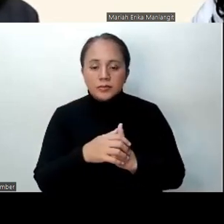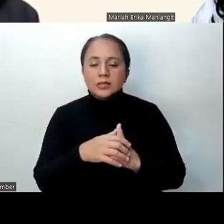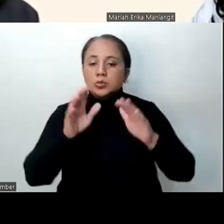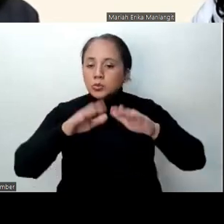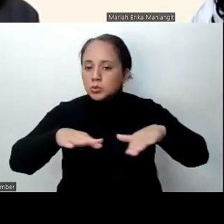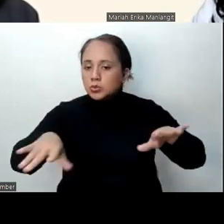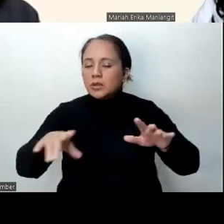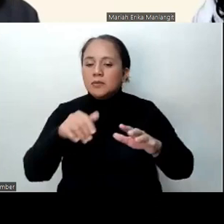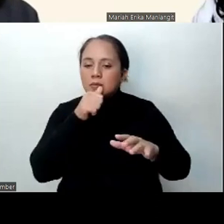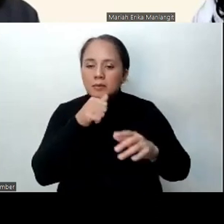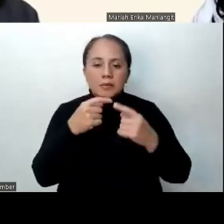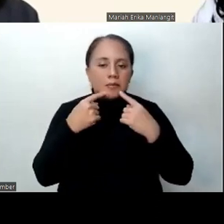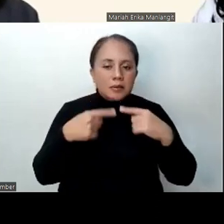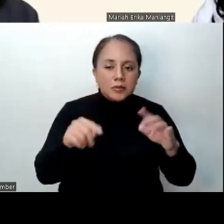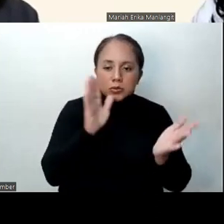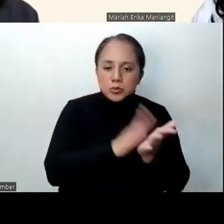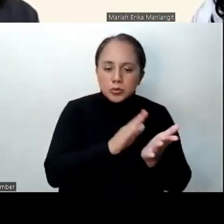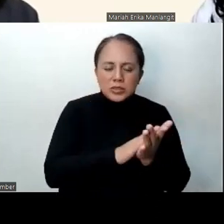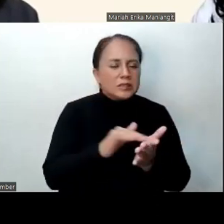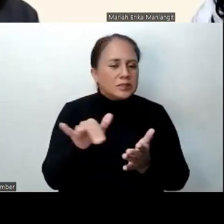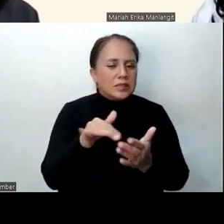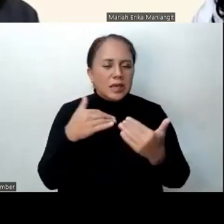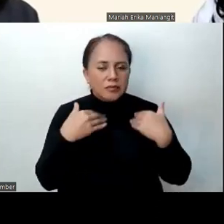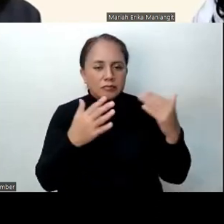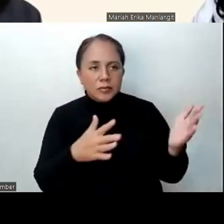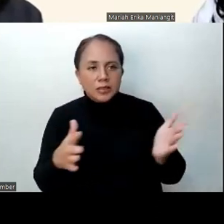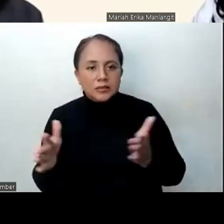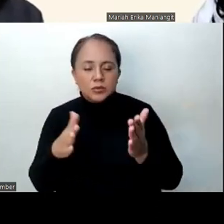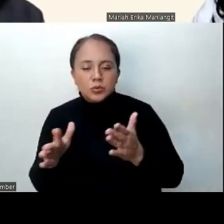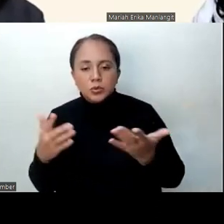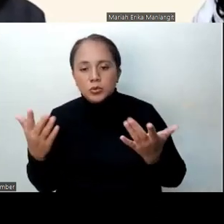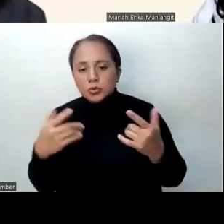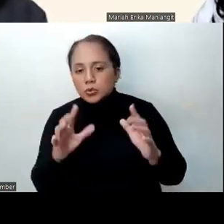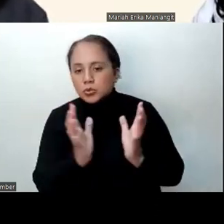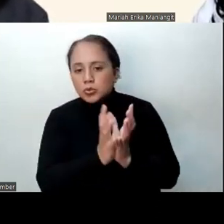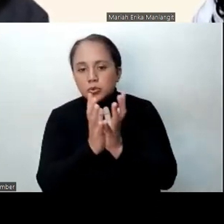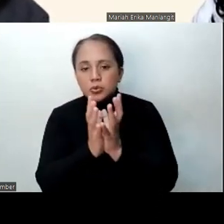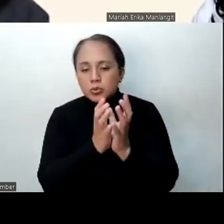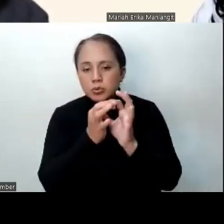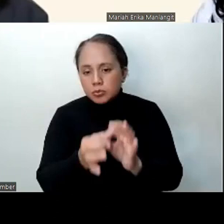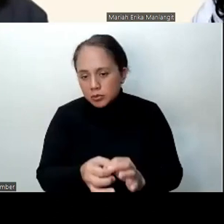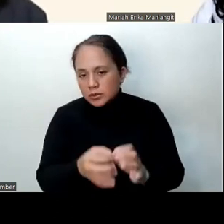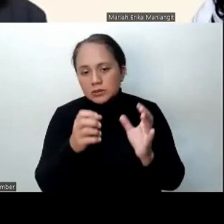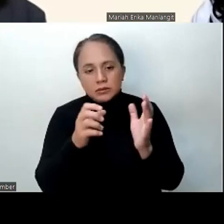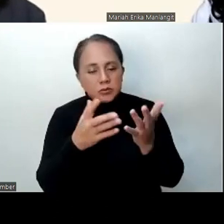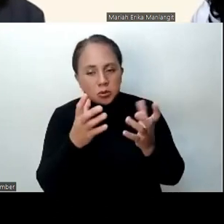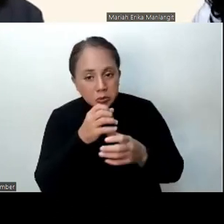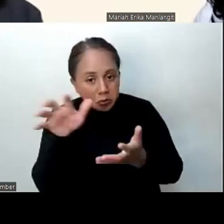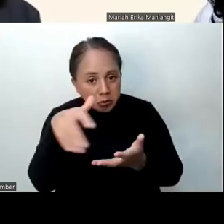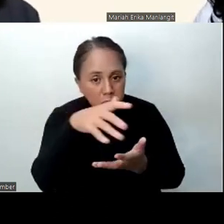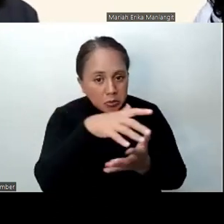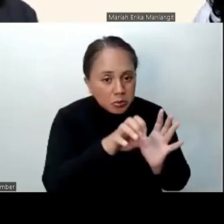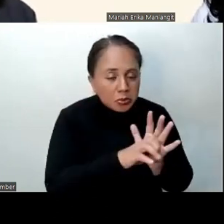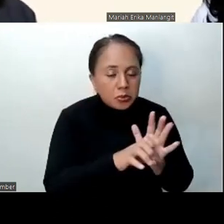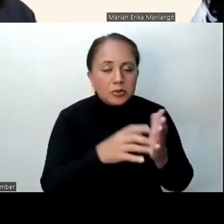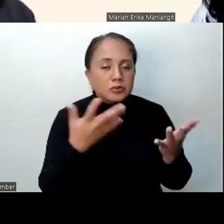from private public schools. There is also a plan to go into community-based sampling. So that is